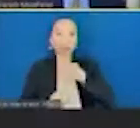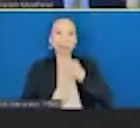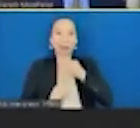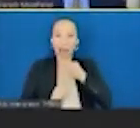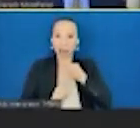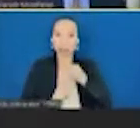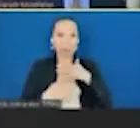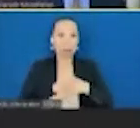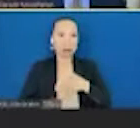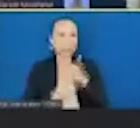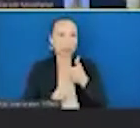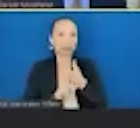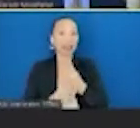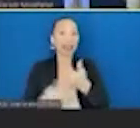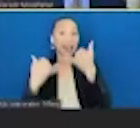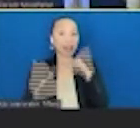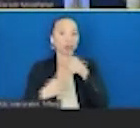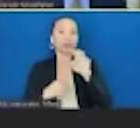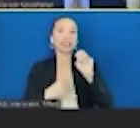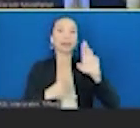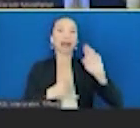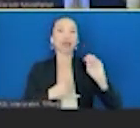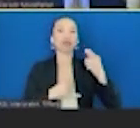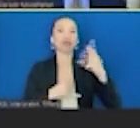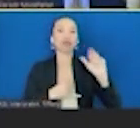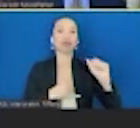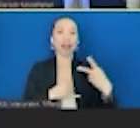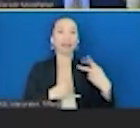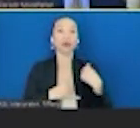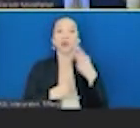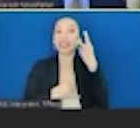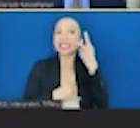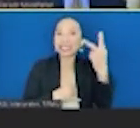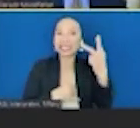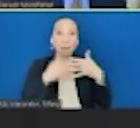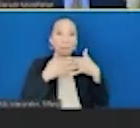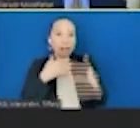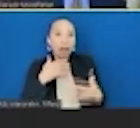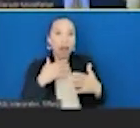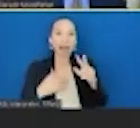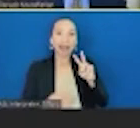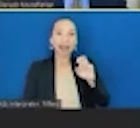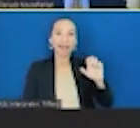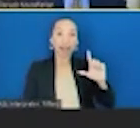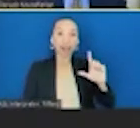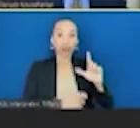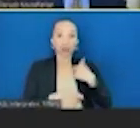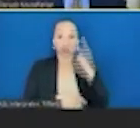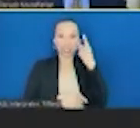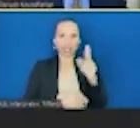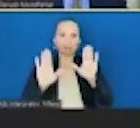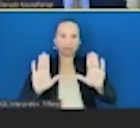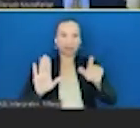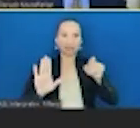scanning micrograph of lungs of capillaries, blood vessels from from the lungs of a healthy patient. These are normal capillaries